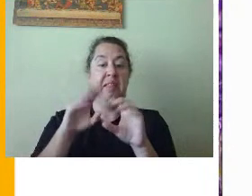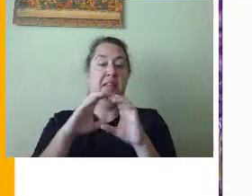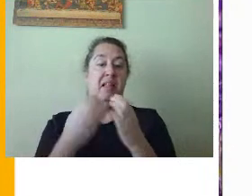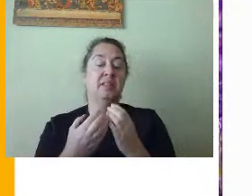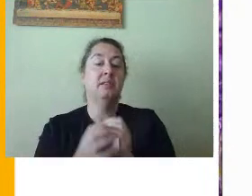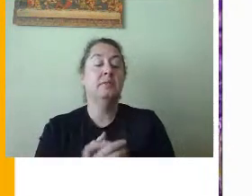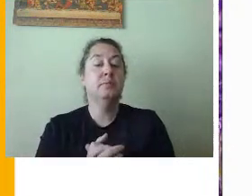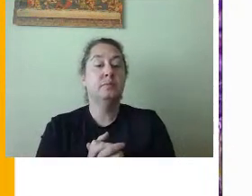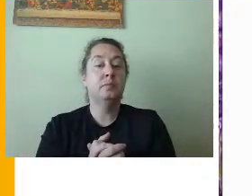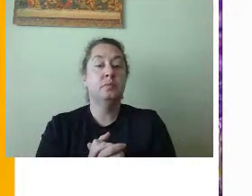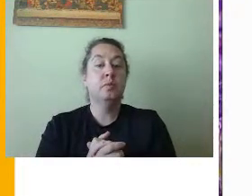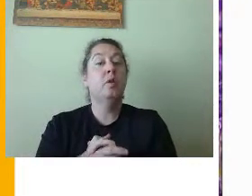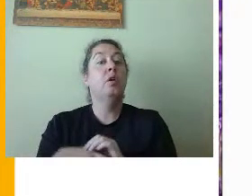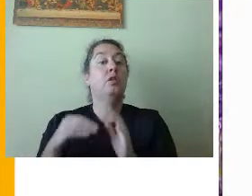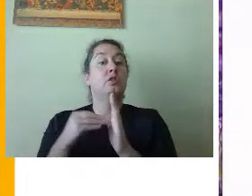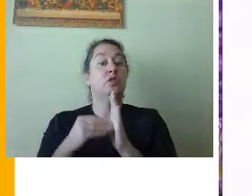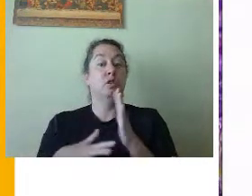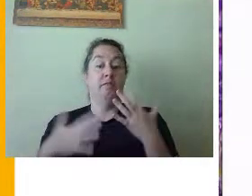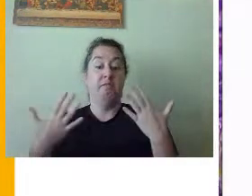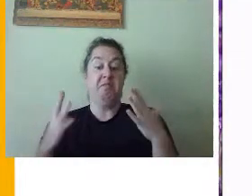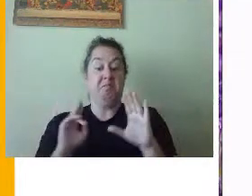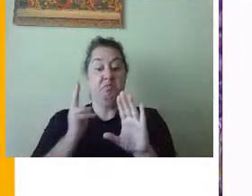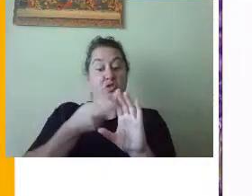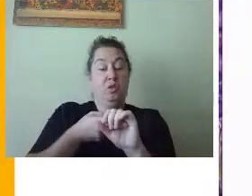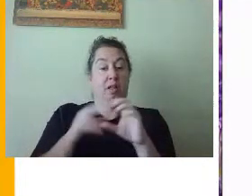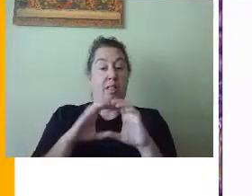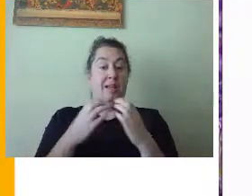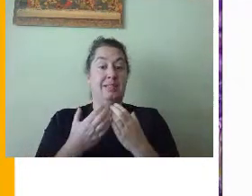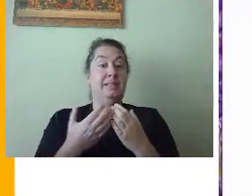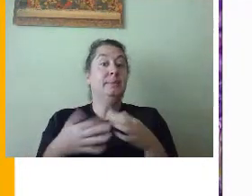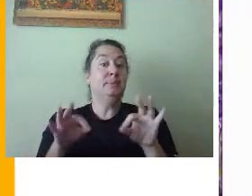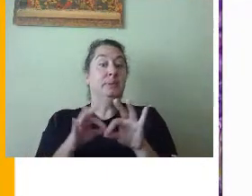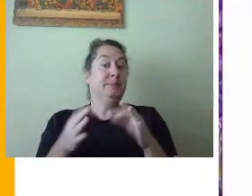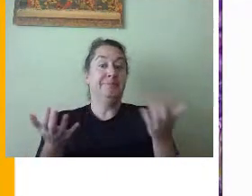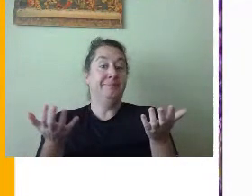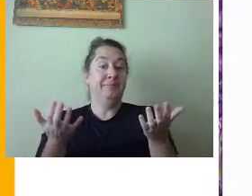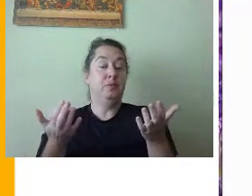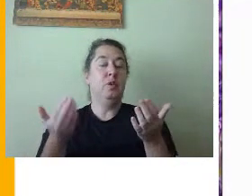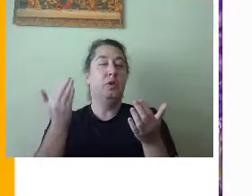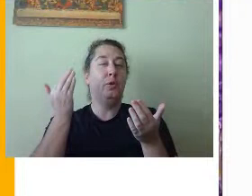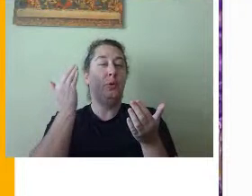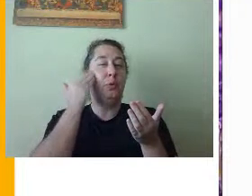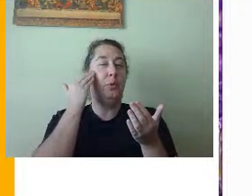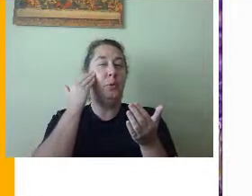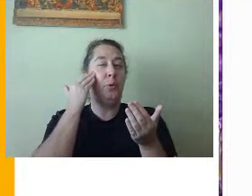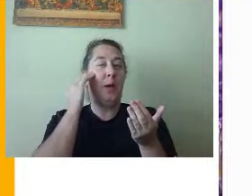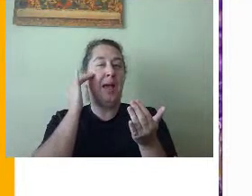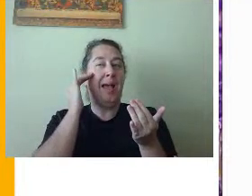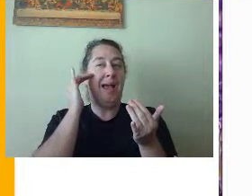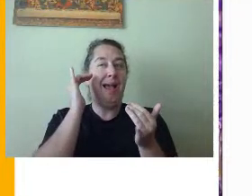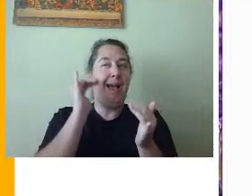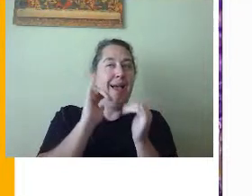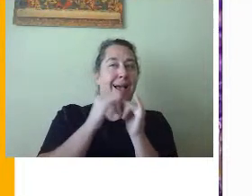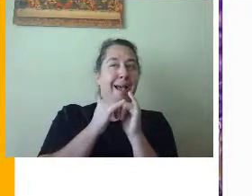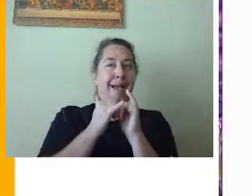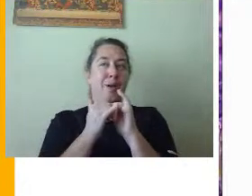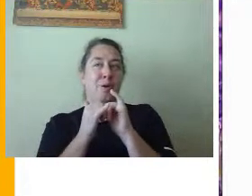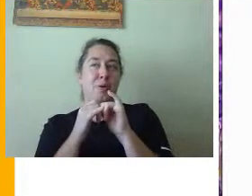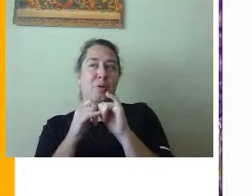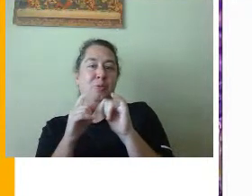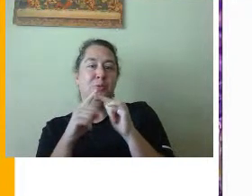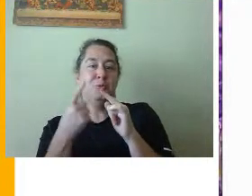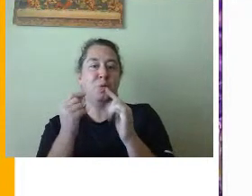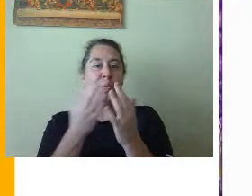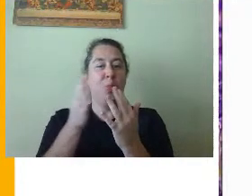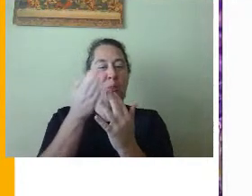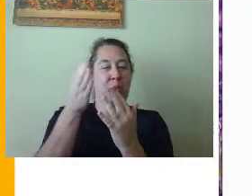So once our student has joined the class, it's important to know our way around Google Classroom. Over here